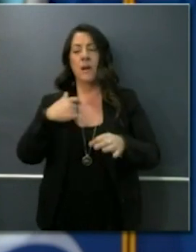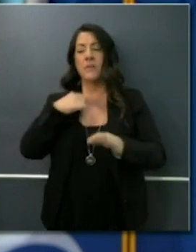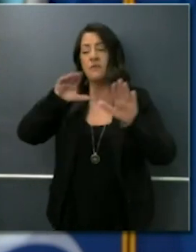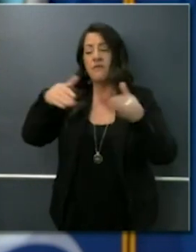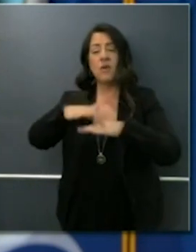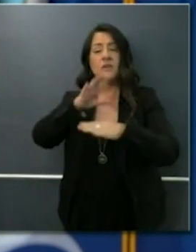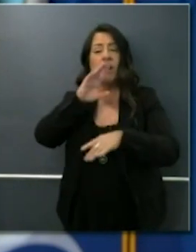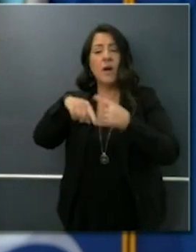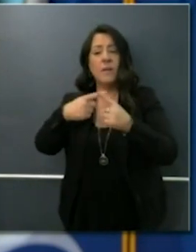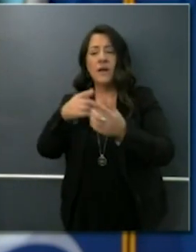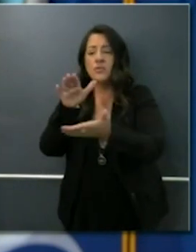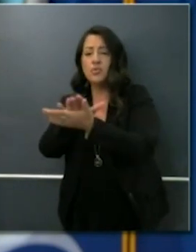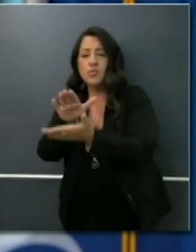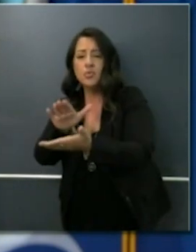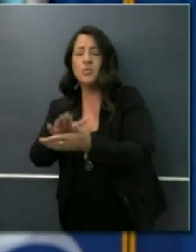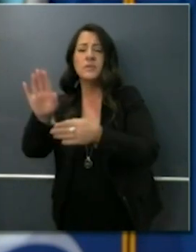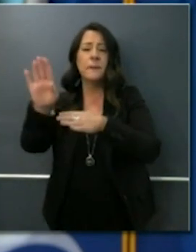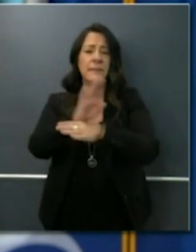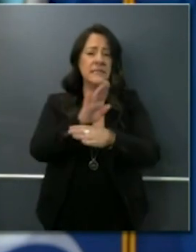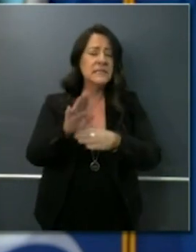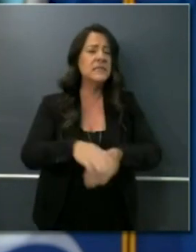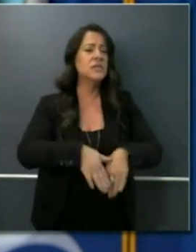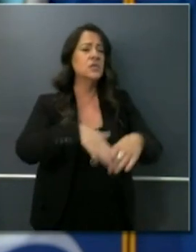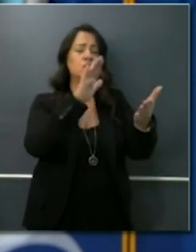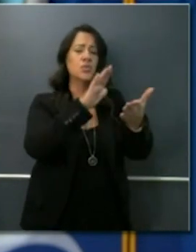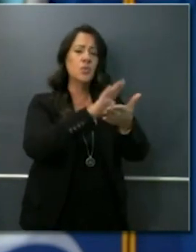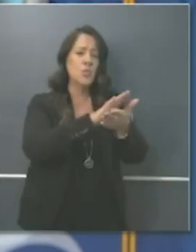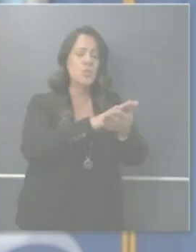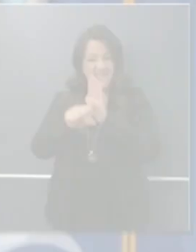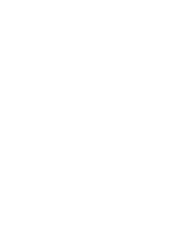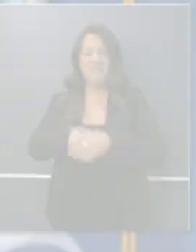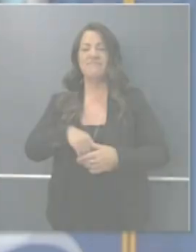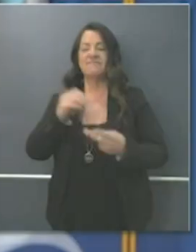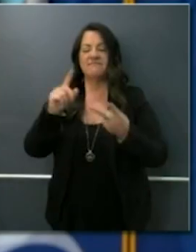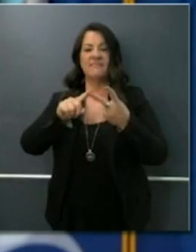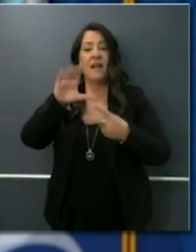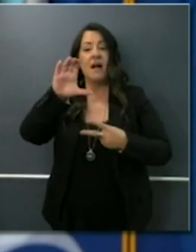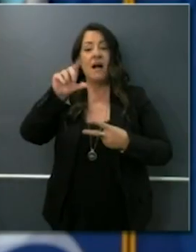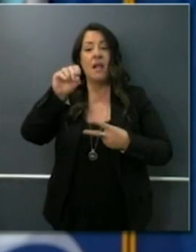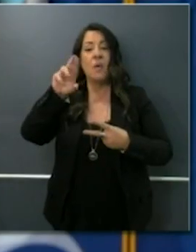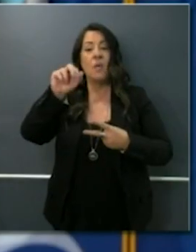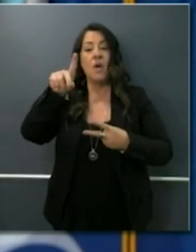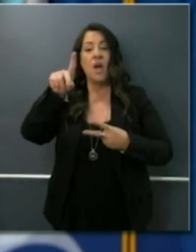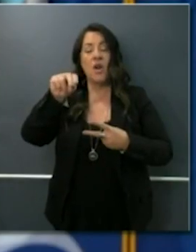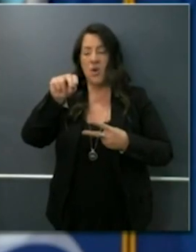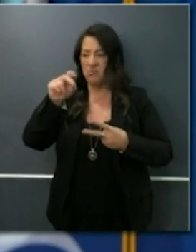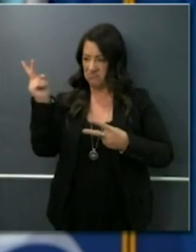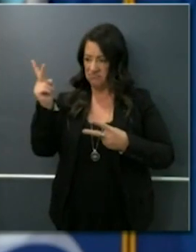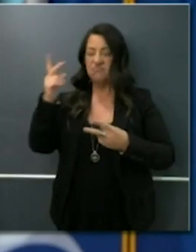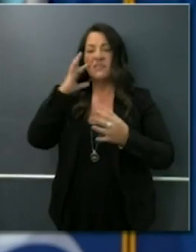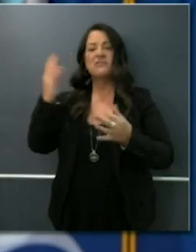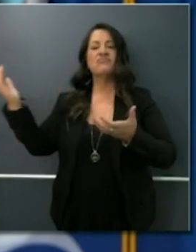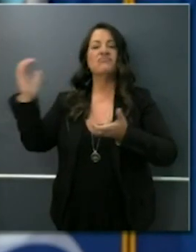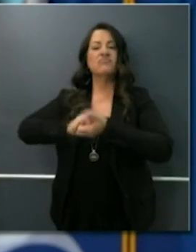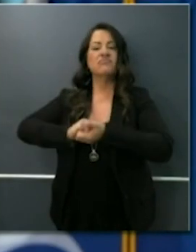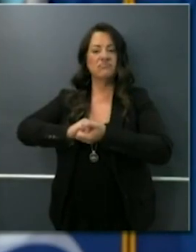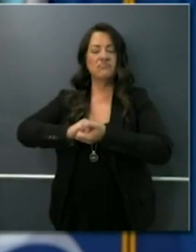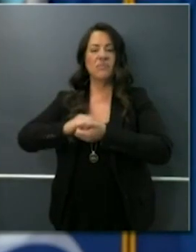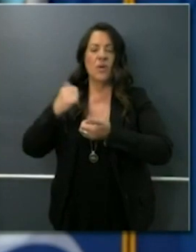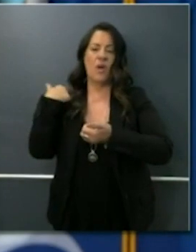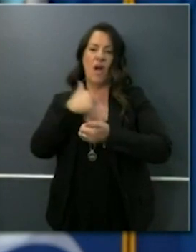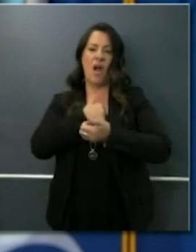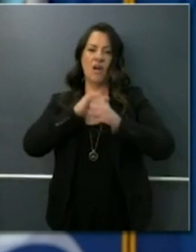goes to schools and childcare facilities and the like. Those two states have joined our Western states coalition